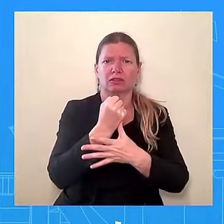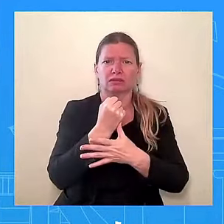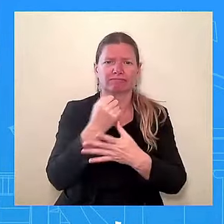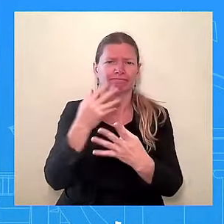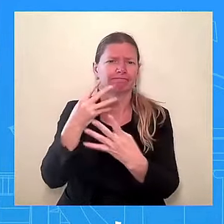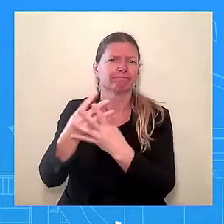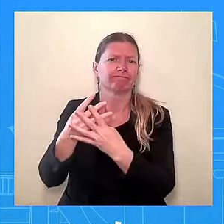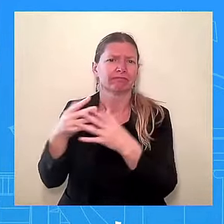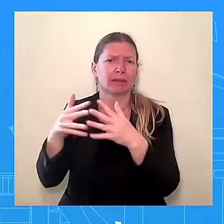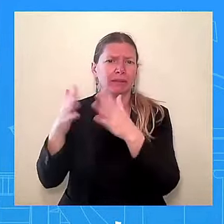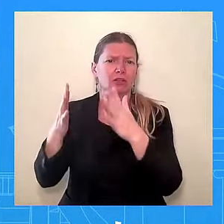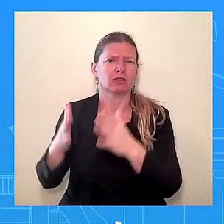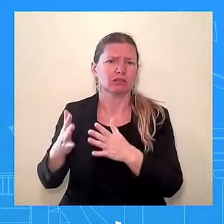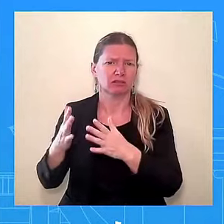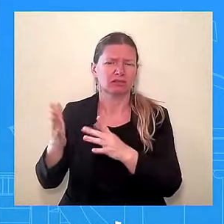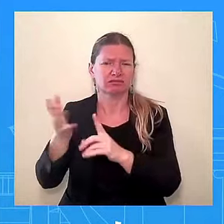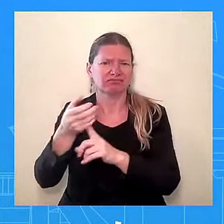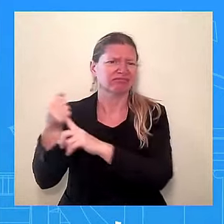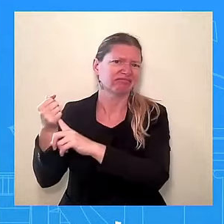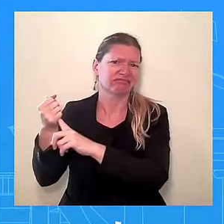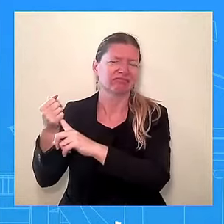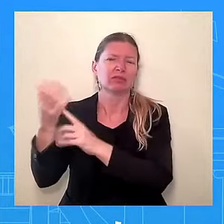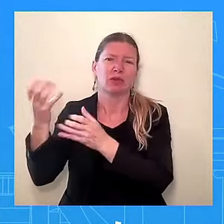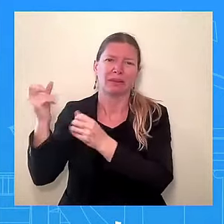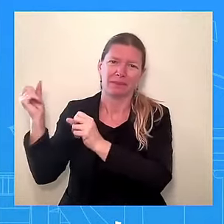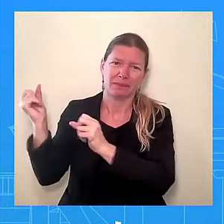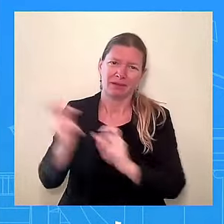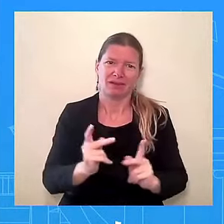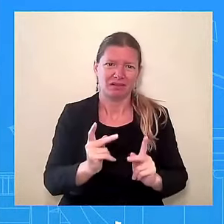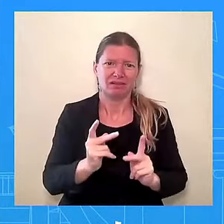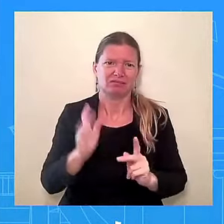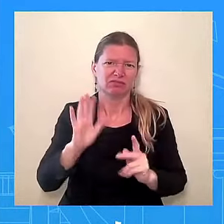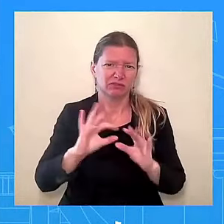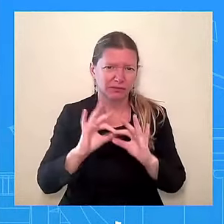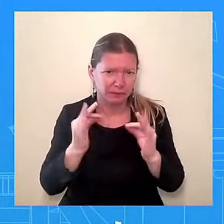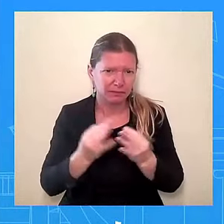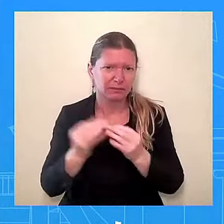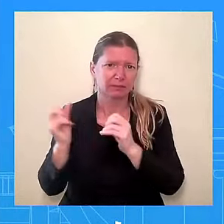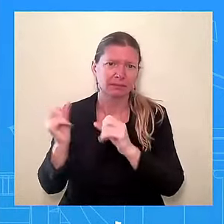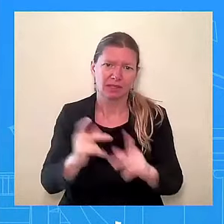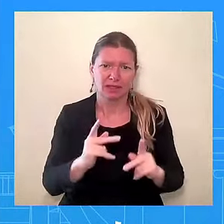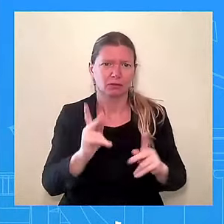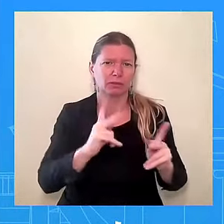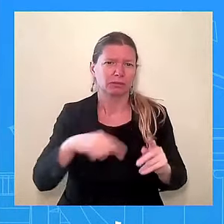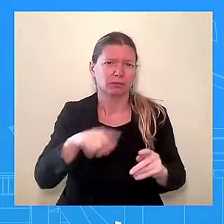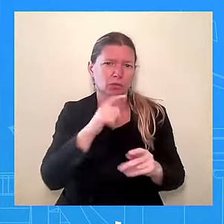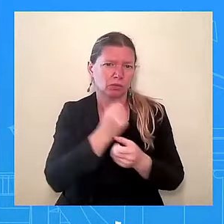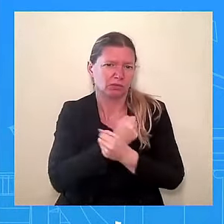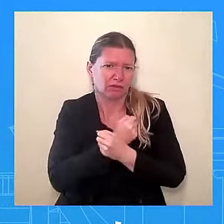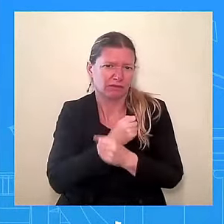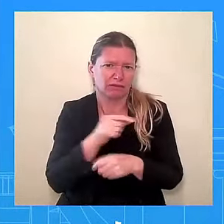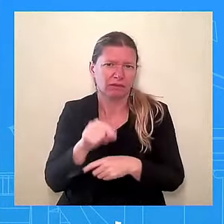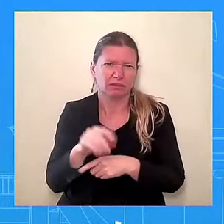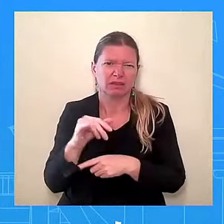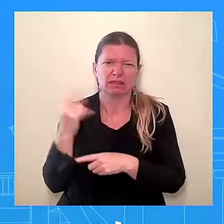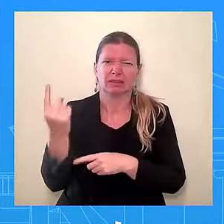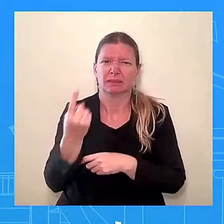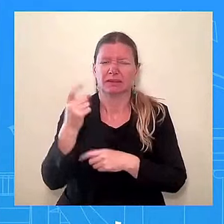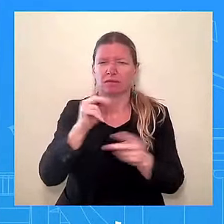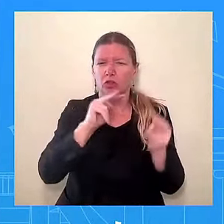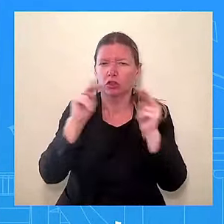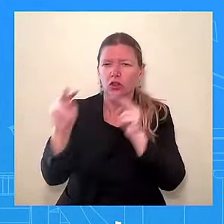back to their loved ones. It is something, and all you have to do is look at his record and what he's been able to do in getting home